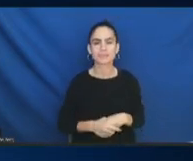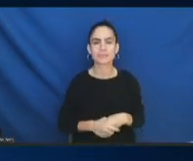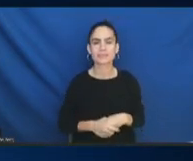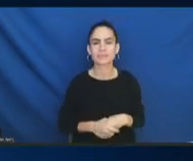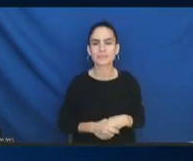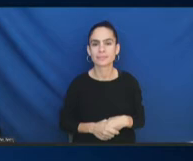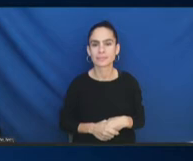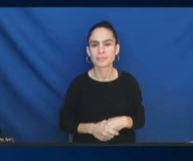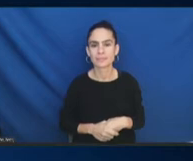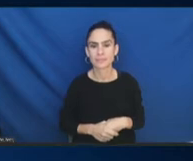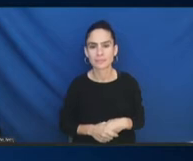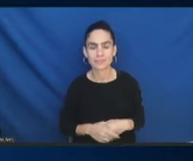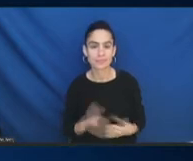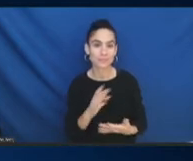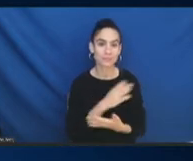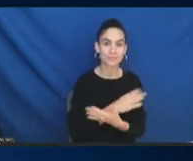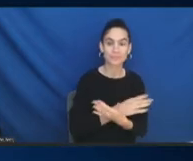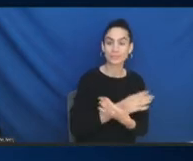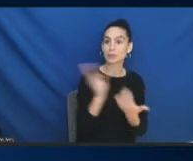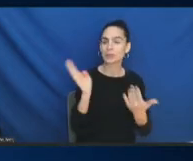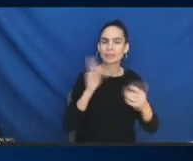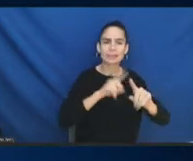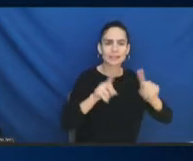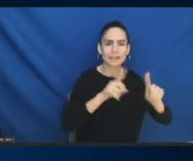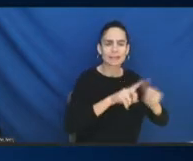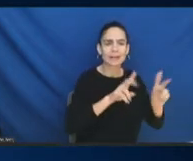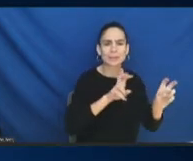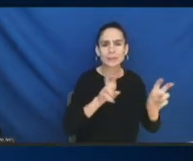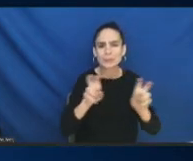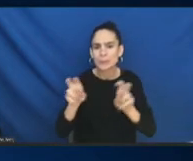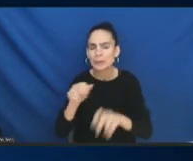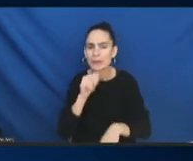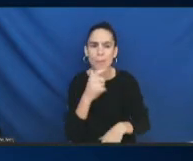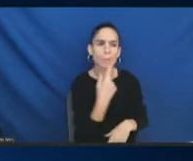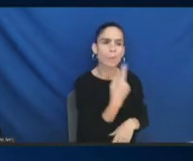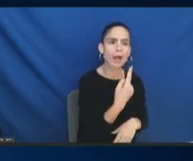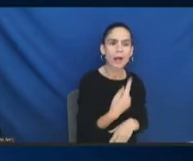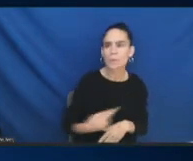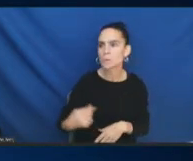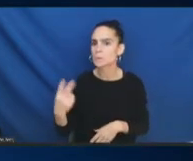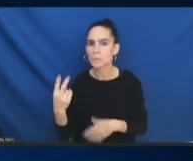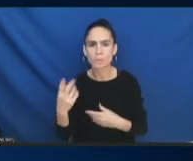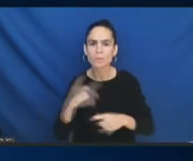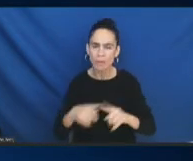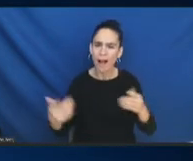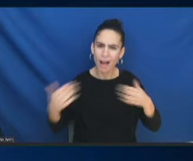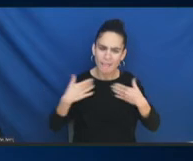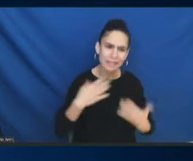not, you know, only X or only Y, but we should be able to do it across issues. Dr. Underwood.